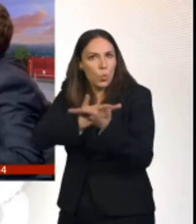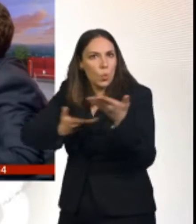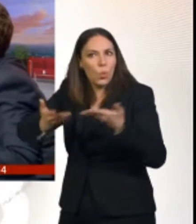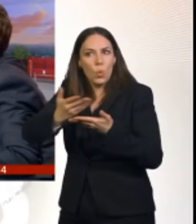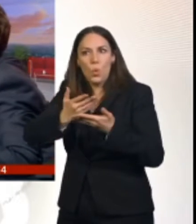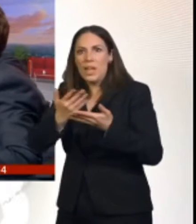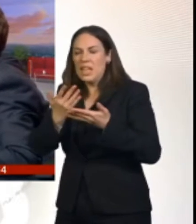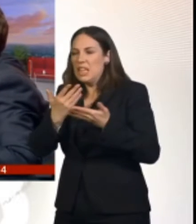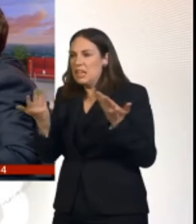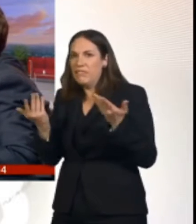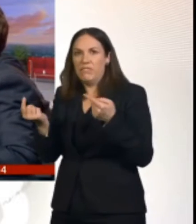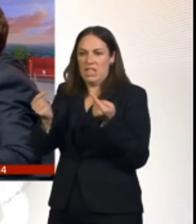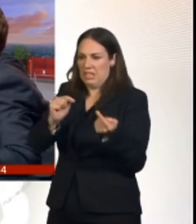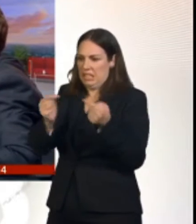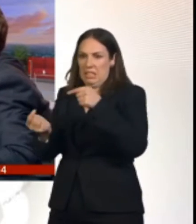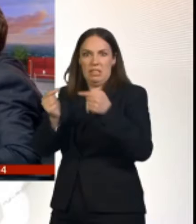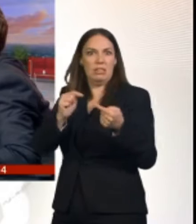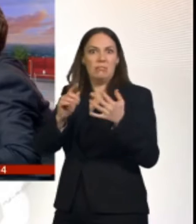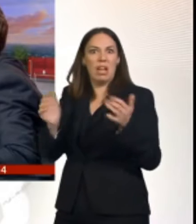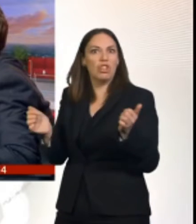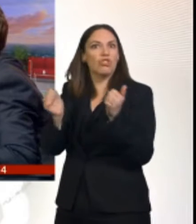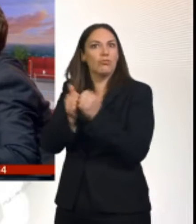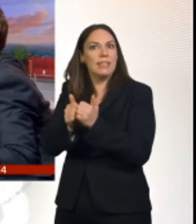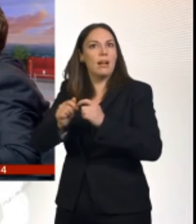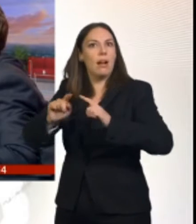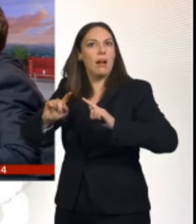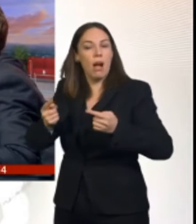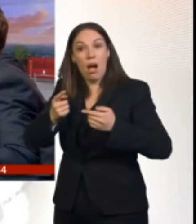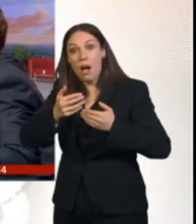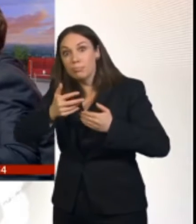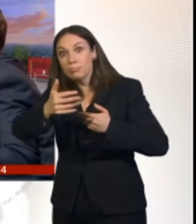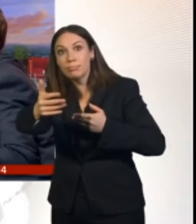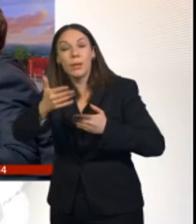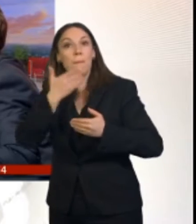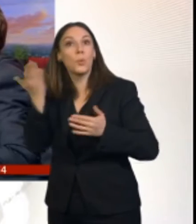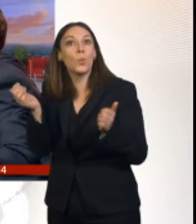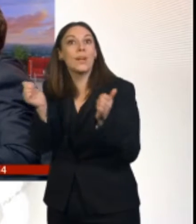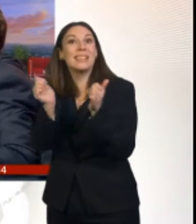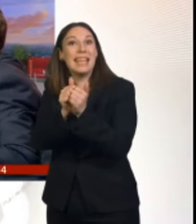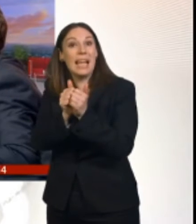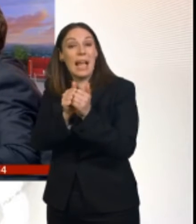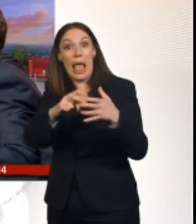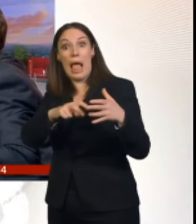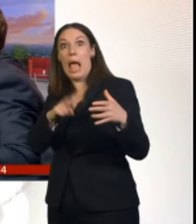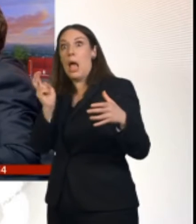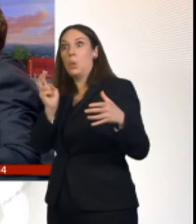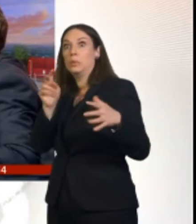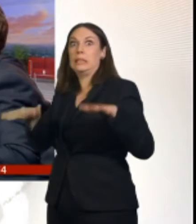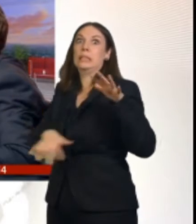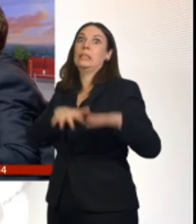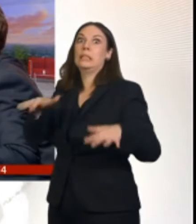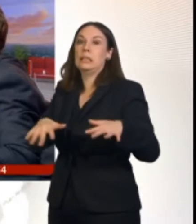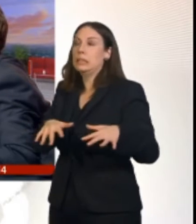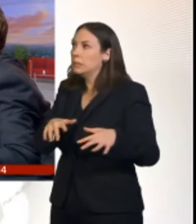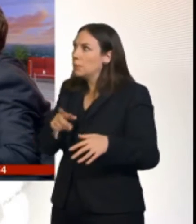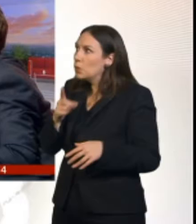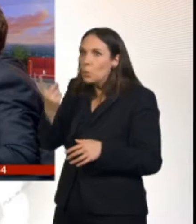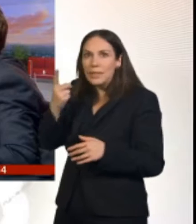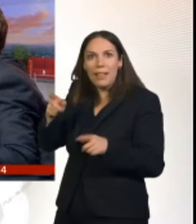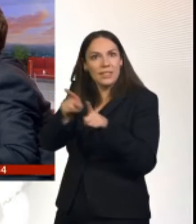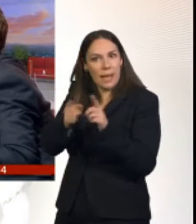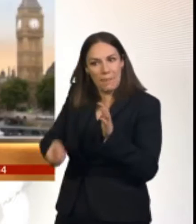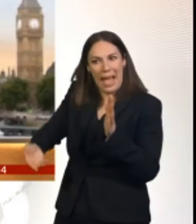about how dreadful the economy could become and how difficult things could be for people. Why are you trying to scare people?